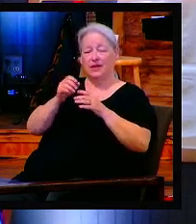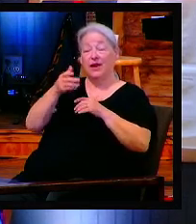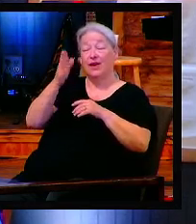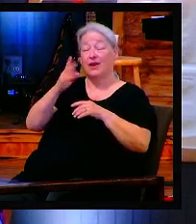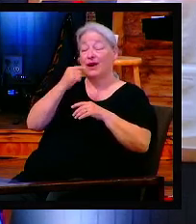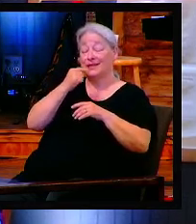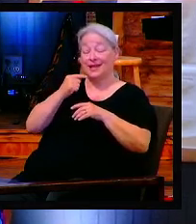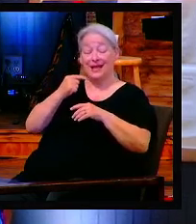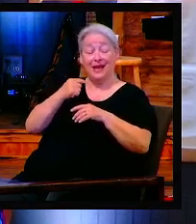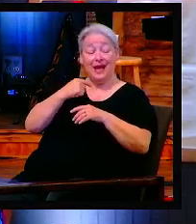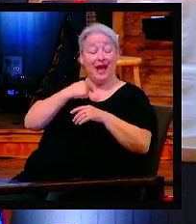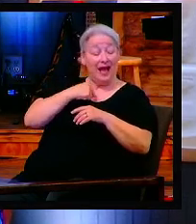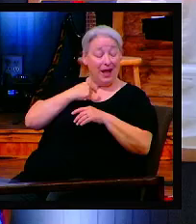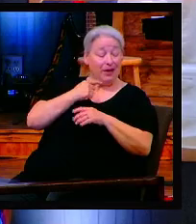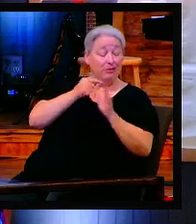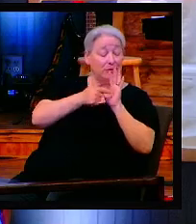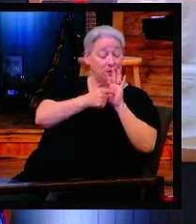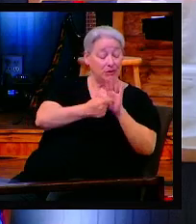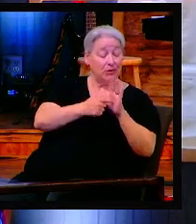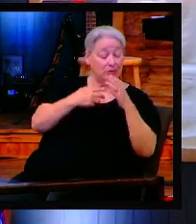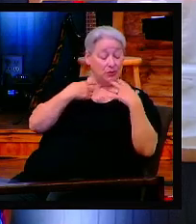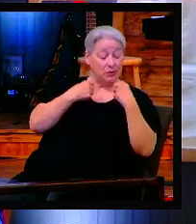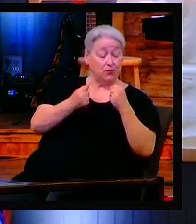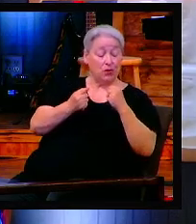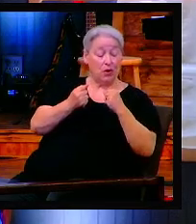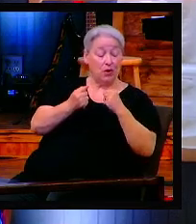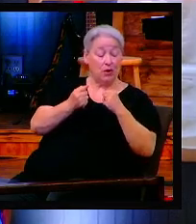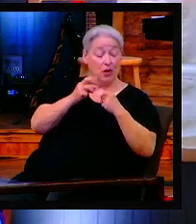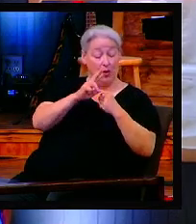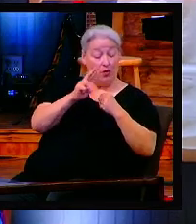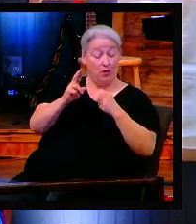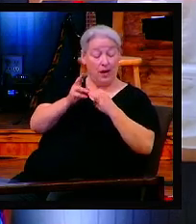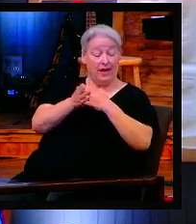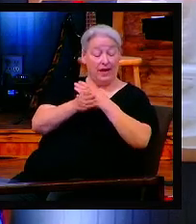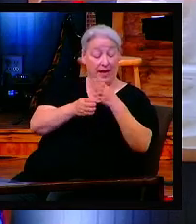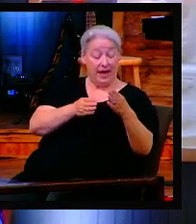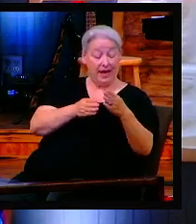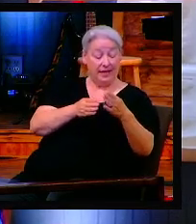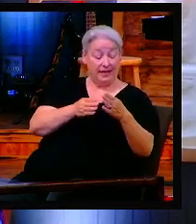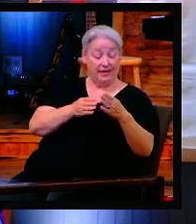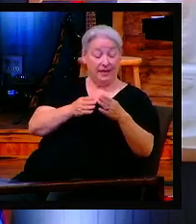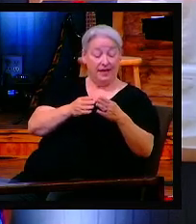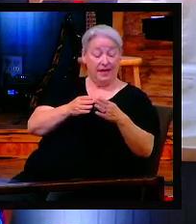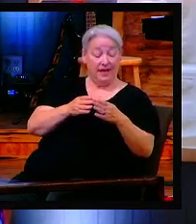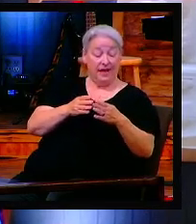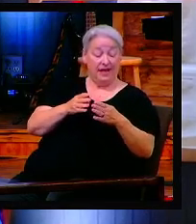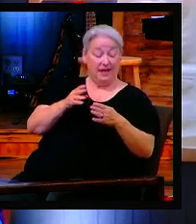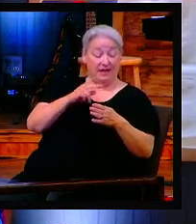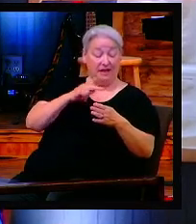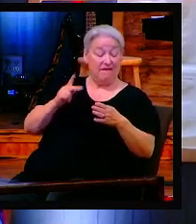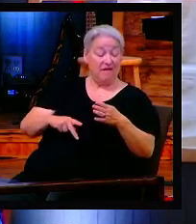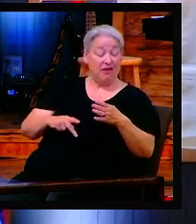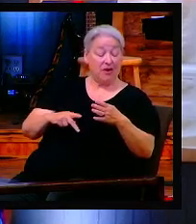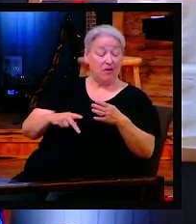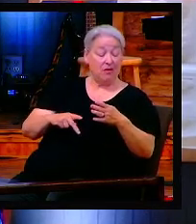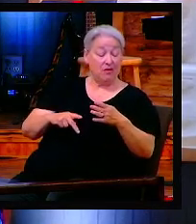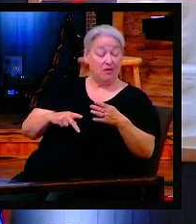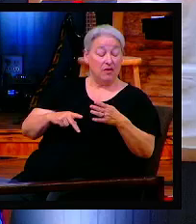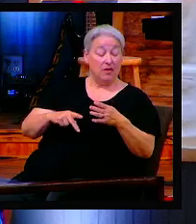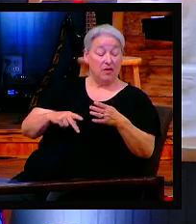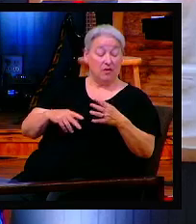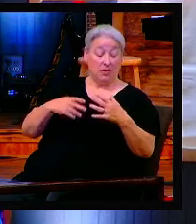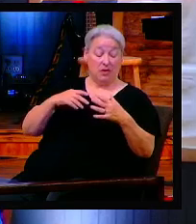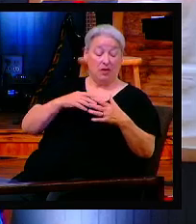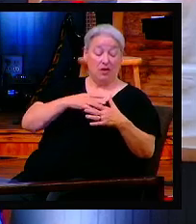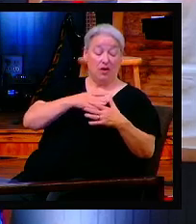you. But Pharaoh will harden his heart and he won't want to let you go. And so God goes through 10 plagues. In the 10th